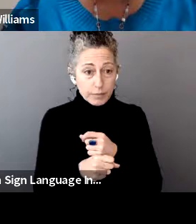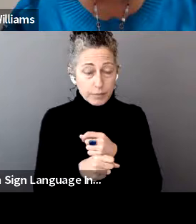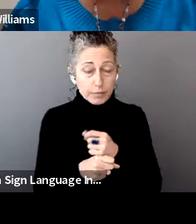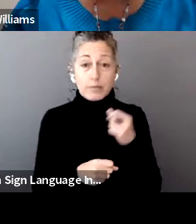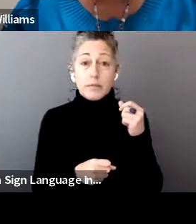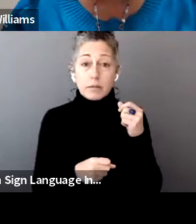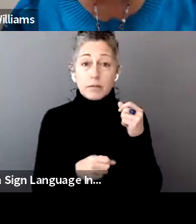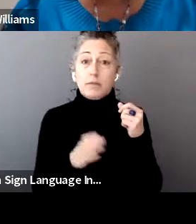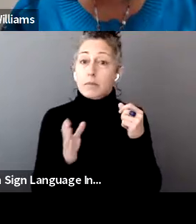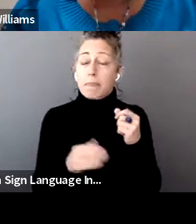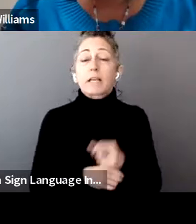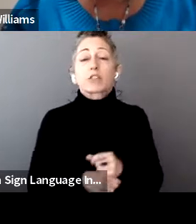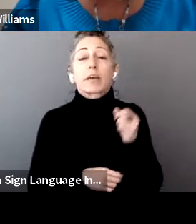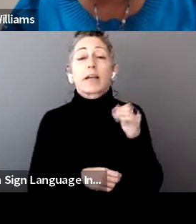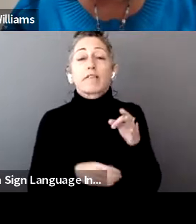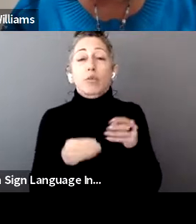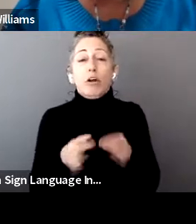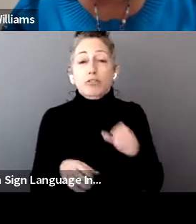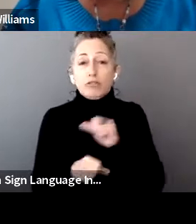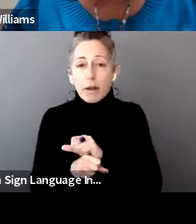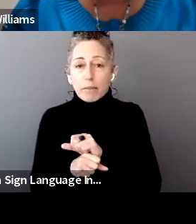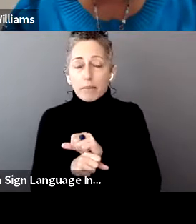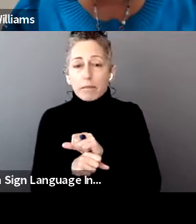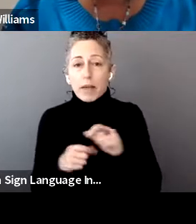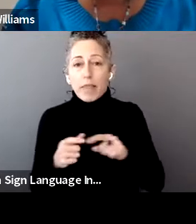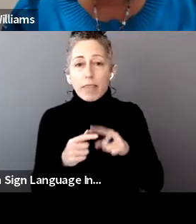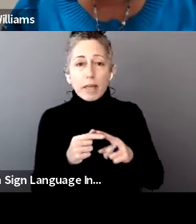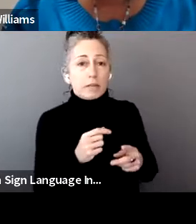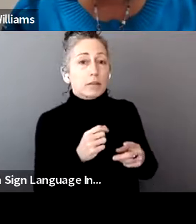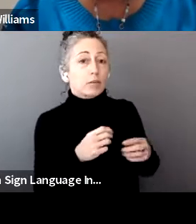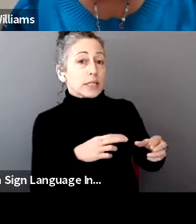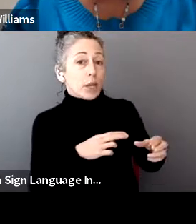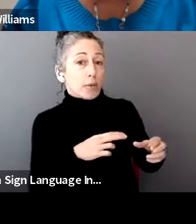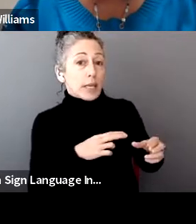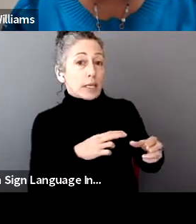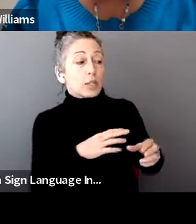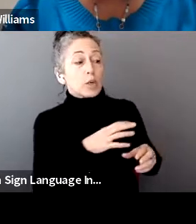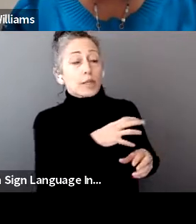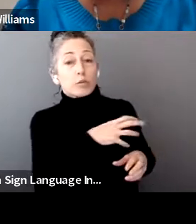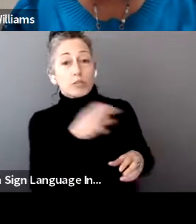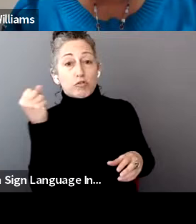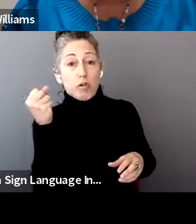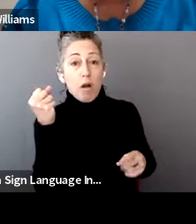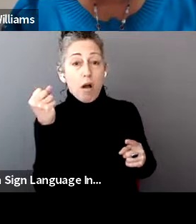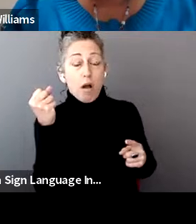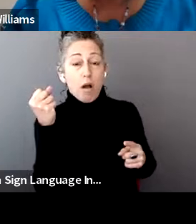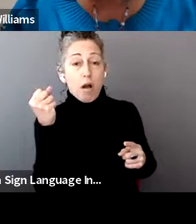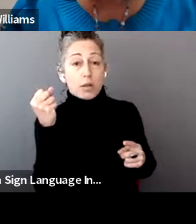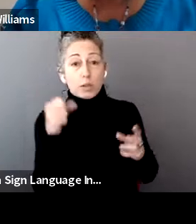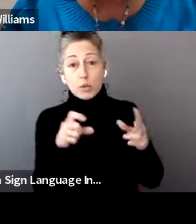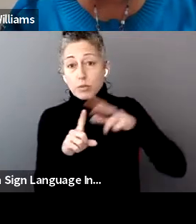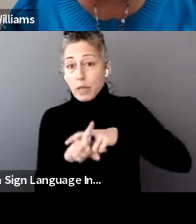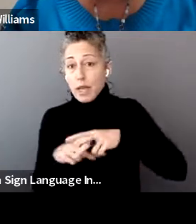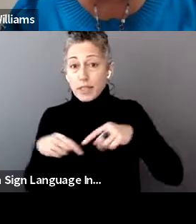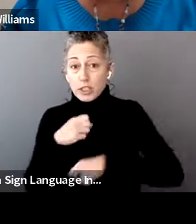lose your job and you did take money out of your retirement, you have an opportunity, if it was COVID